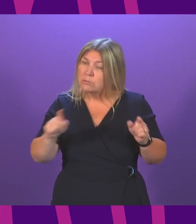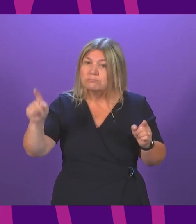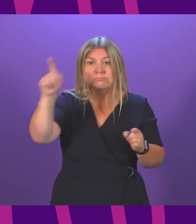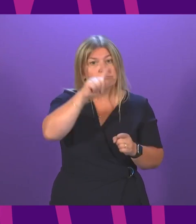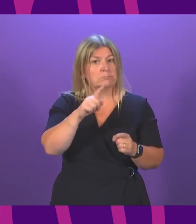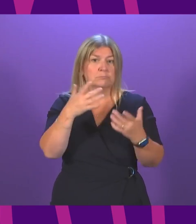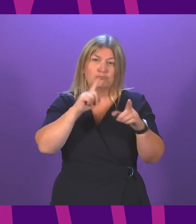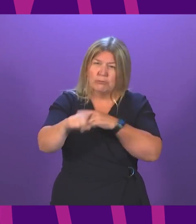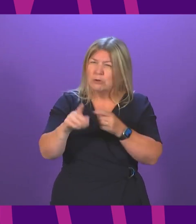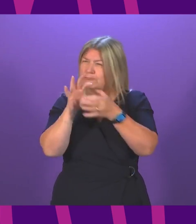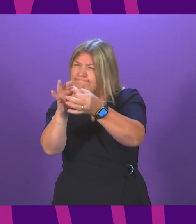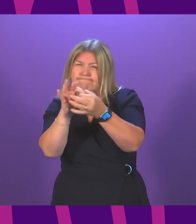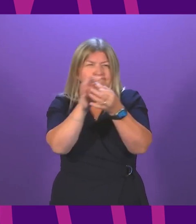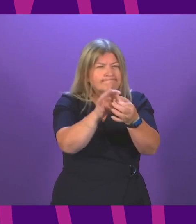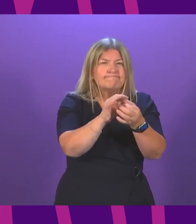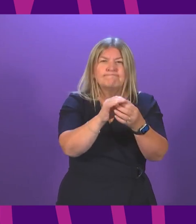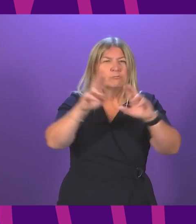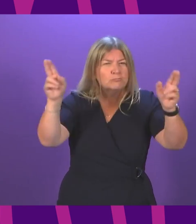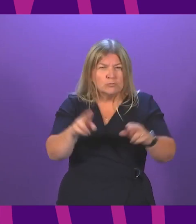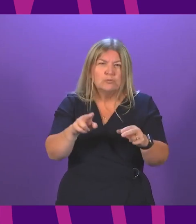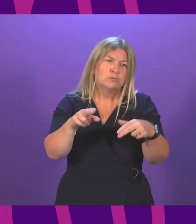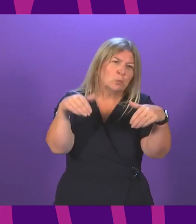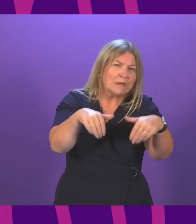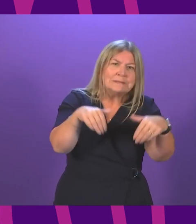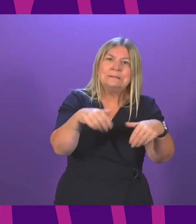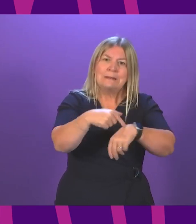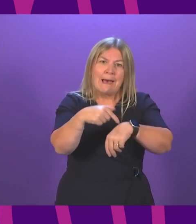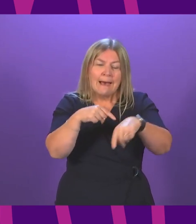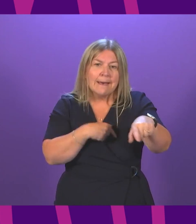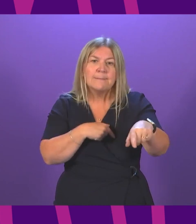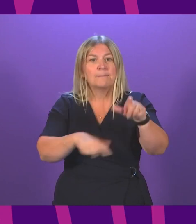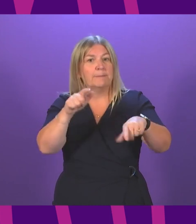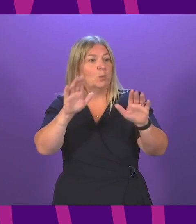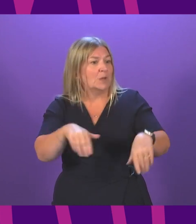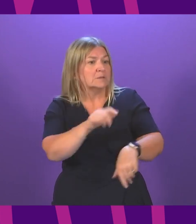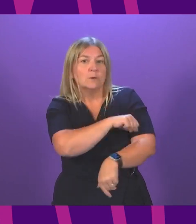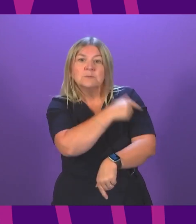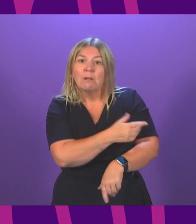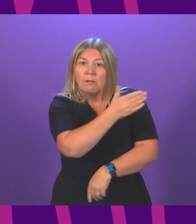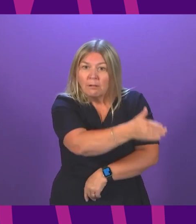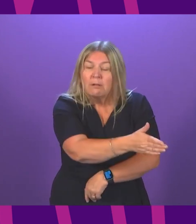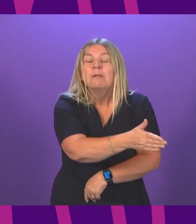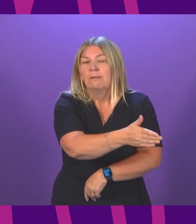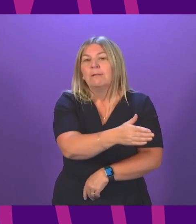place to reduce any unnecessary delays for ambulances waiting at hospital to hand over patients. Tess White.